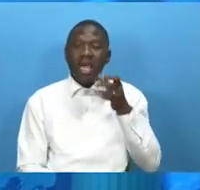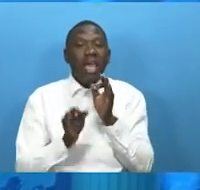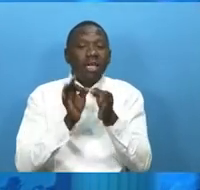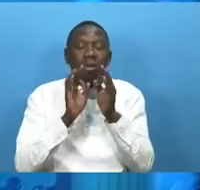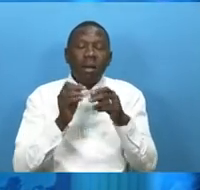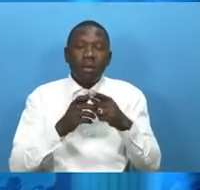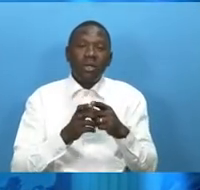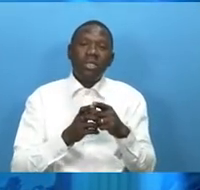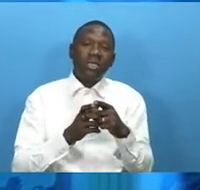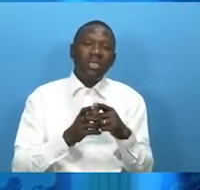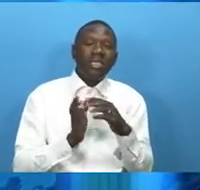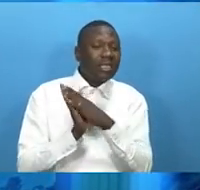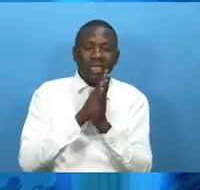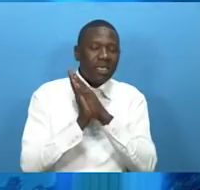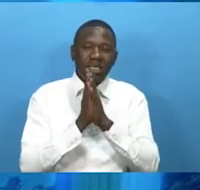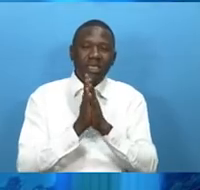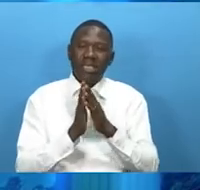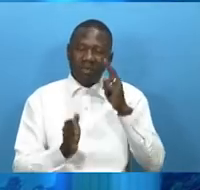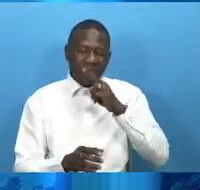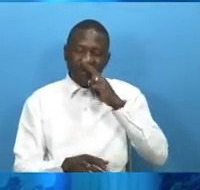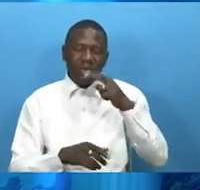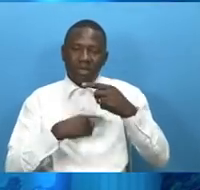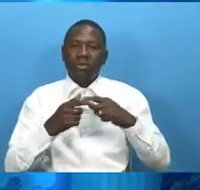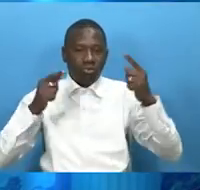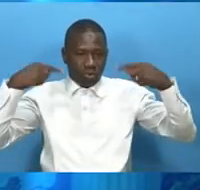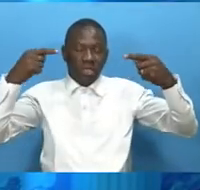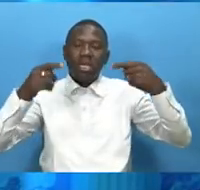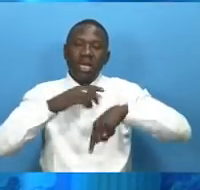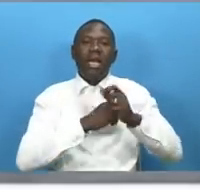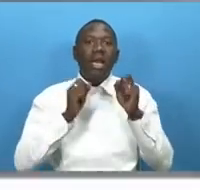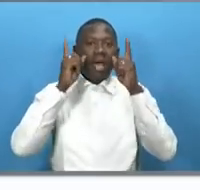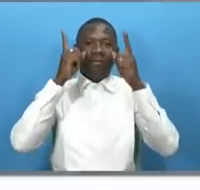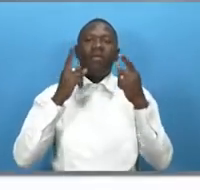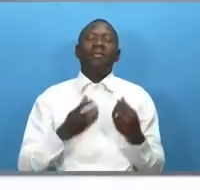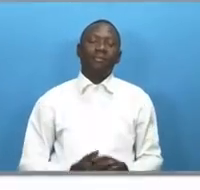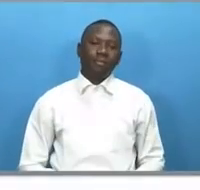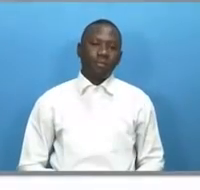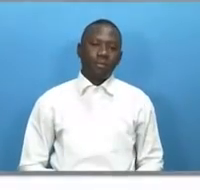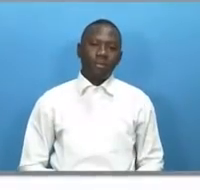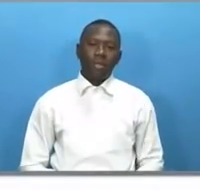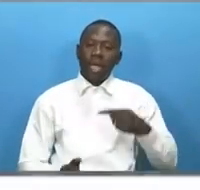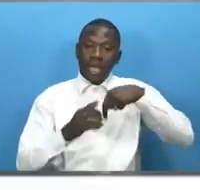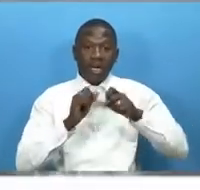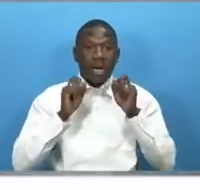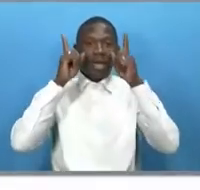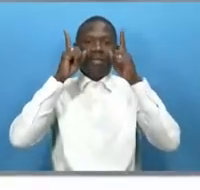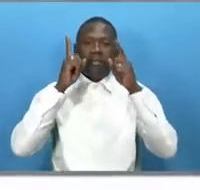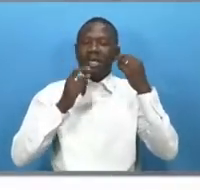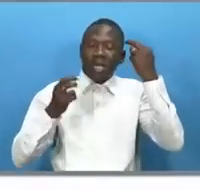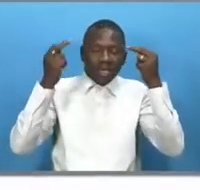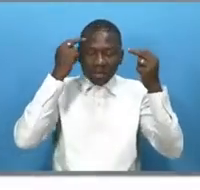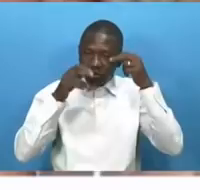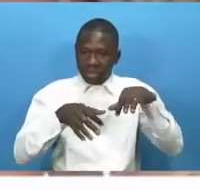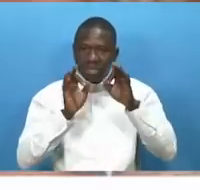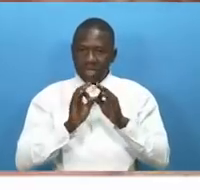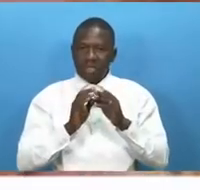to success to succeed in life more in this report by ajibintrodami in life the decisions we take determine our